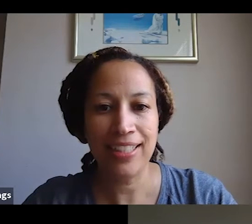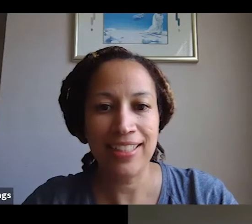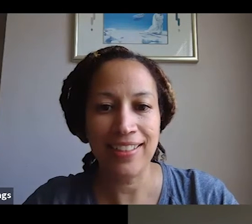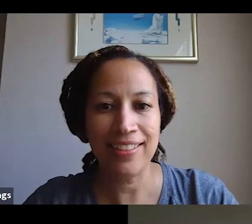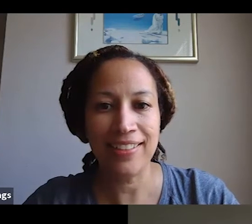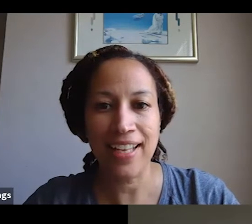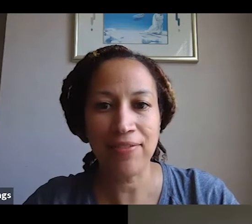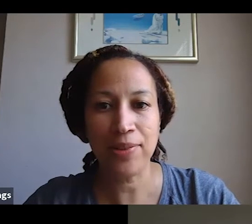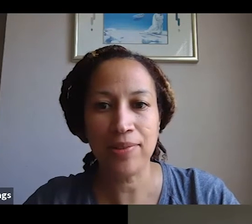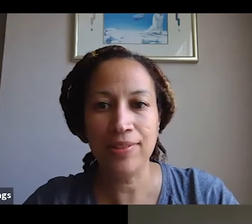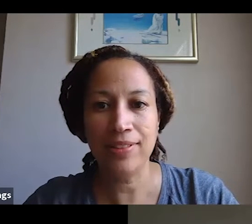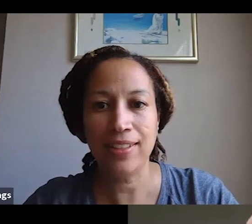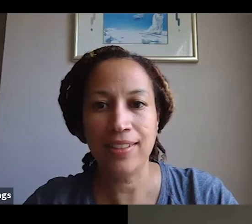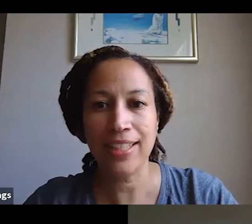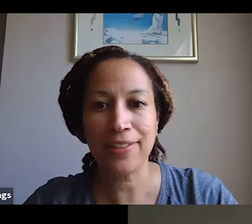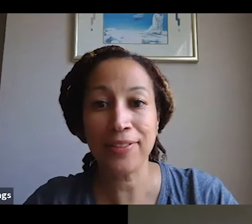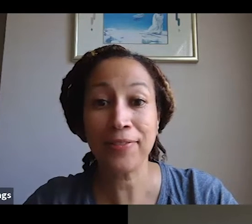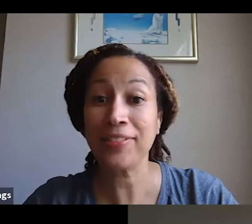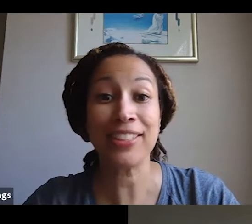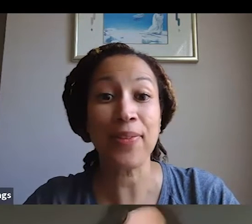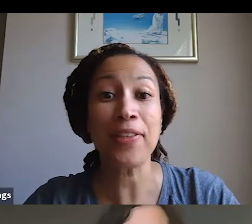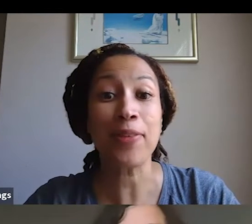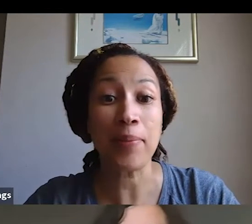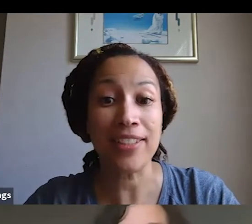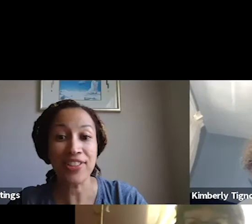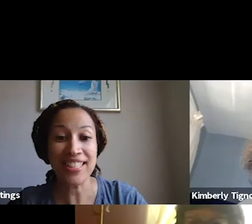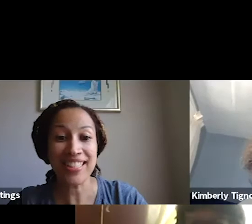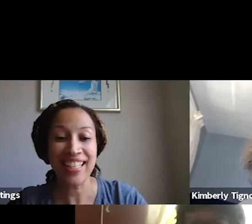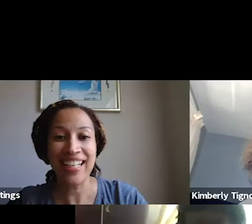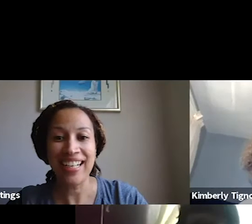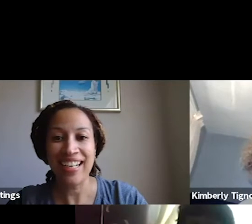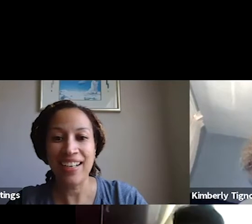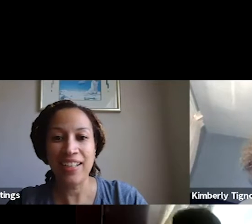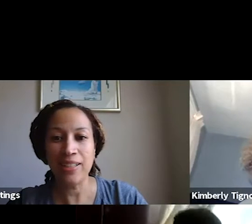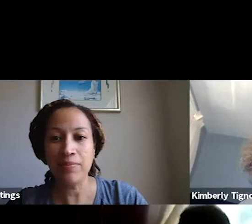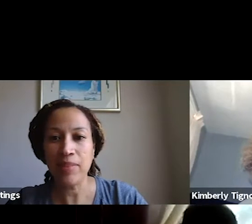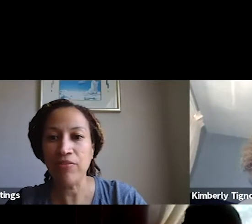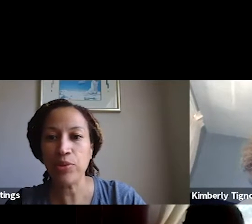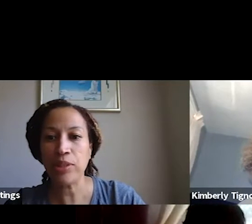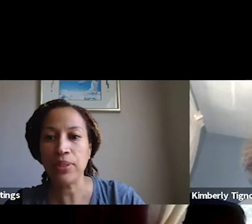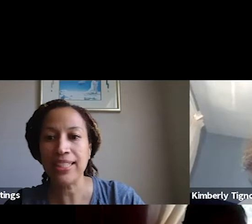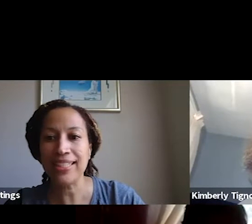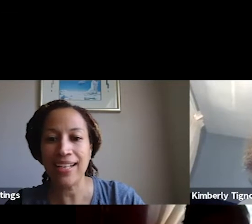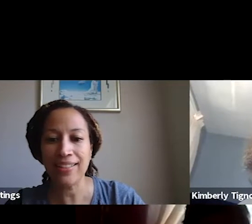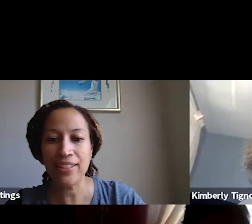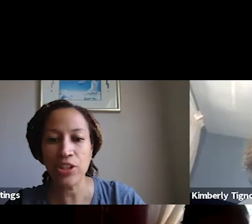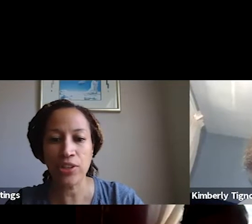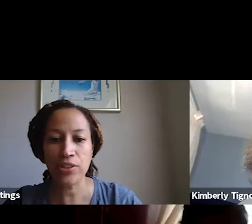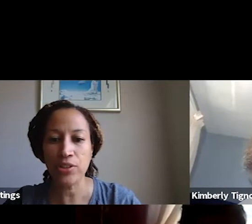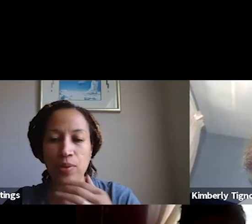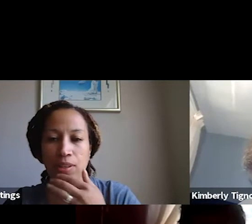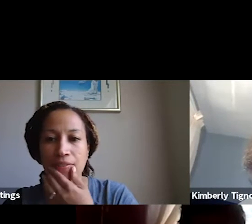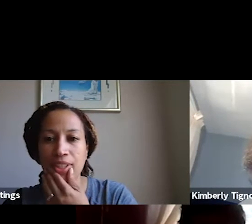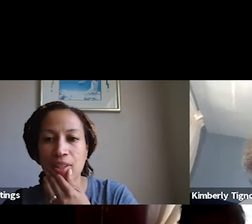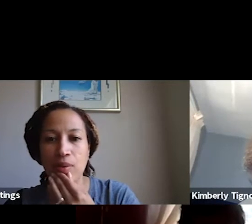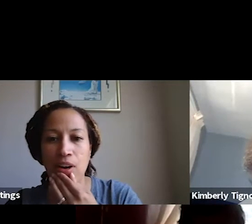technical difficulties, so thank you for your patience. If you could please kindly turn